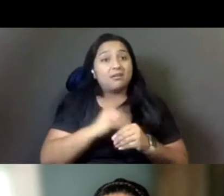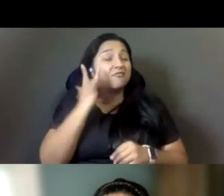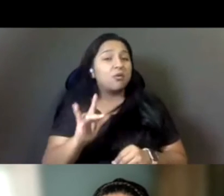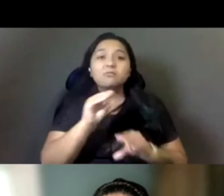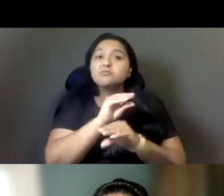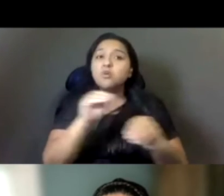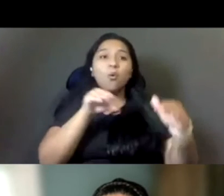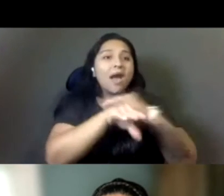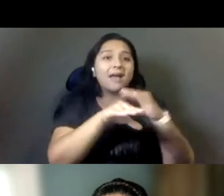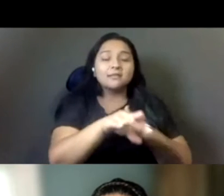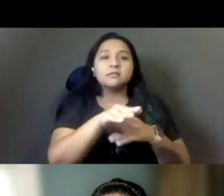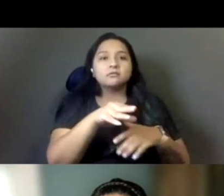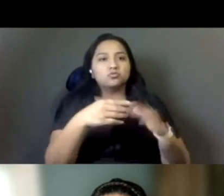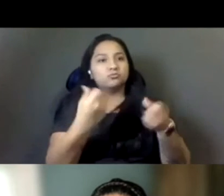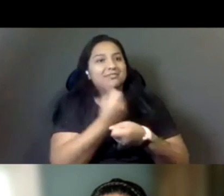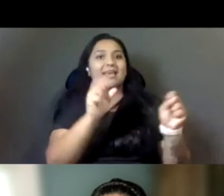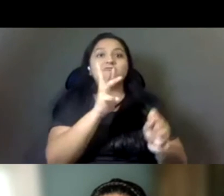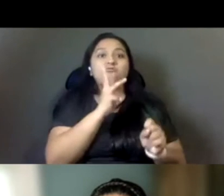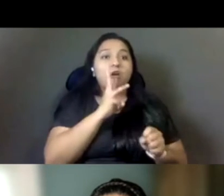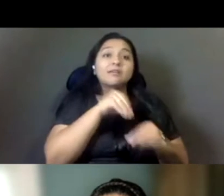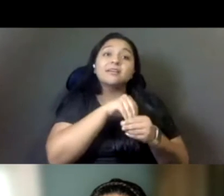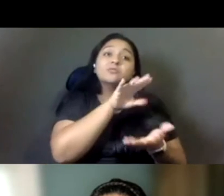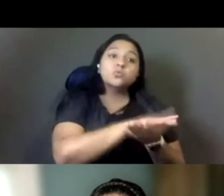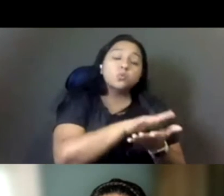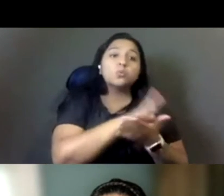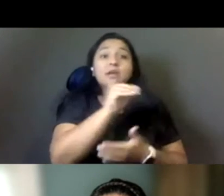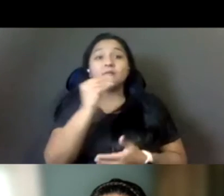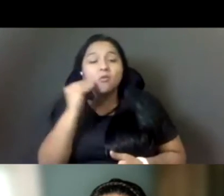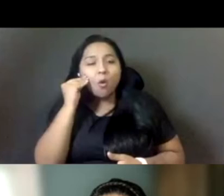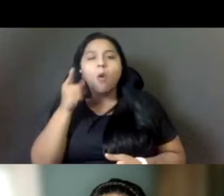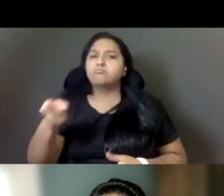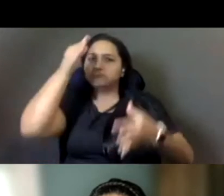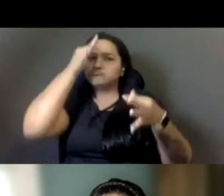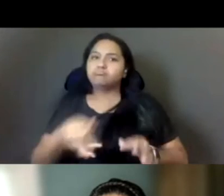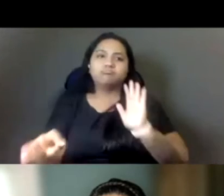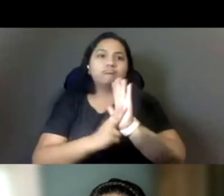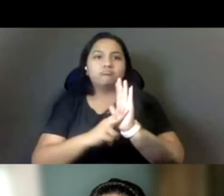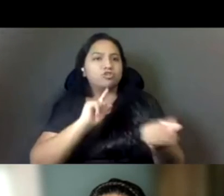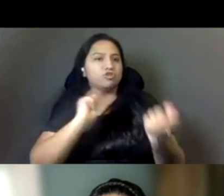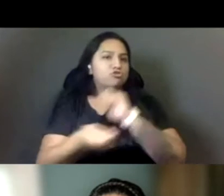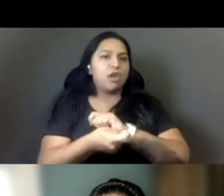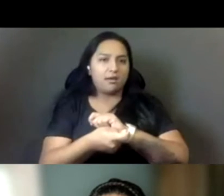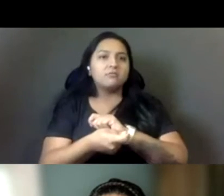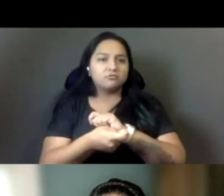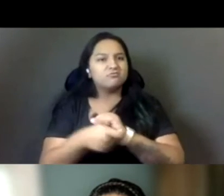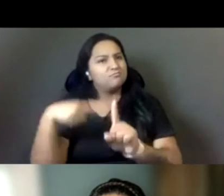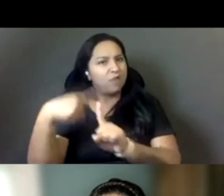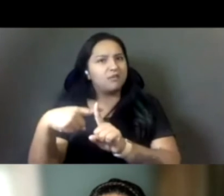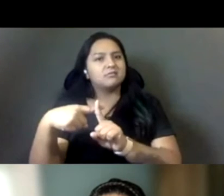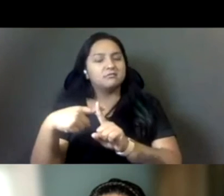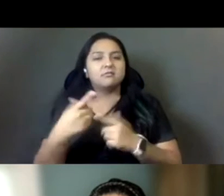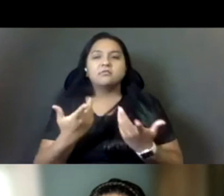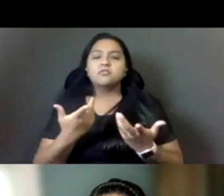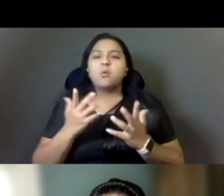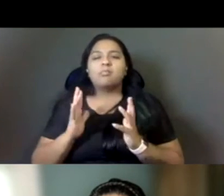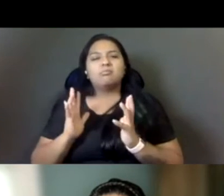And Governor Newsom championed this and made sure that, uh, we're changing that. Um, and I'll leave it at that just in the interest of time, because I know